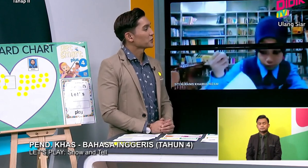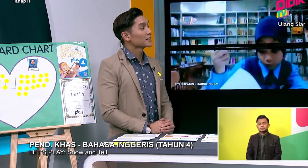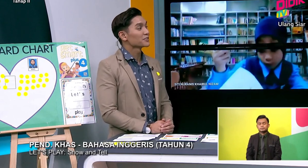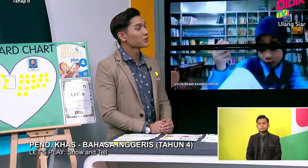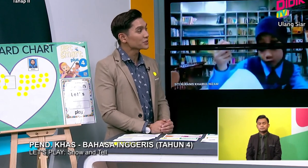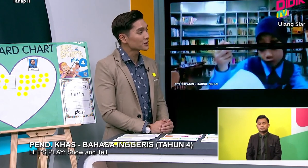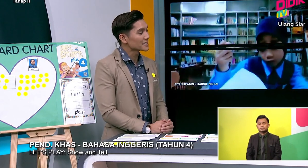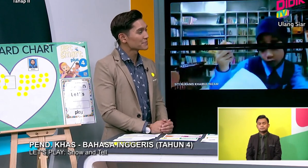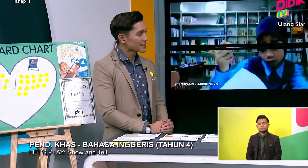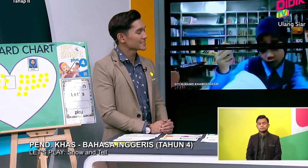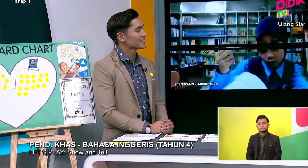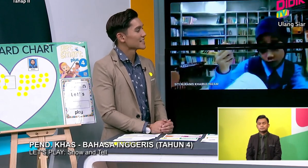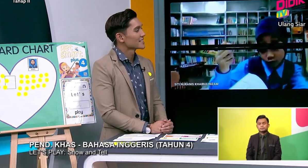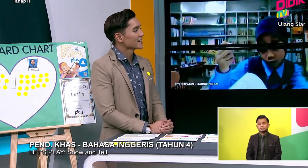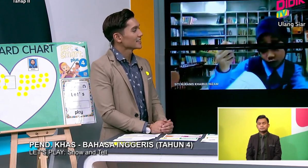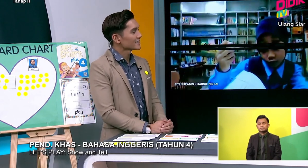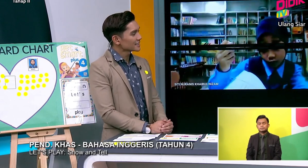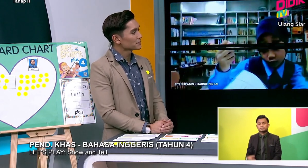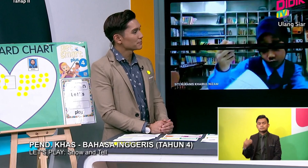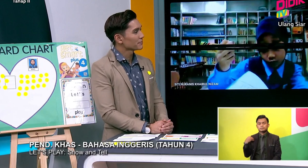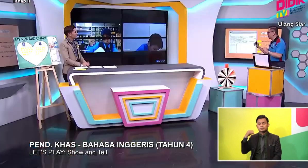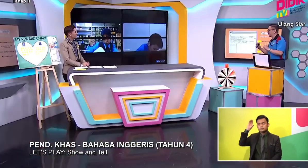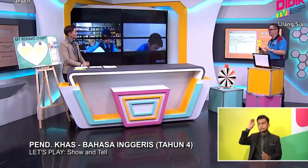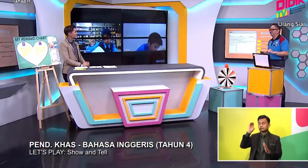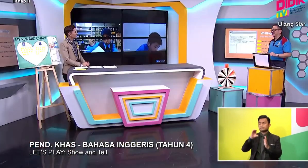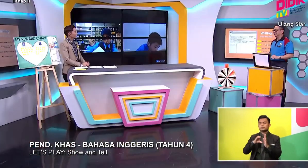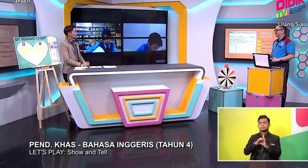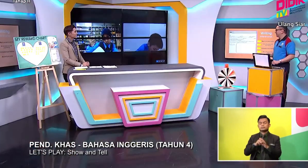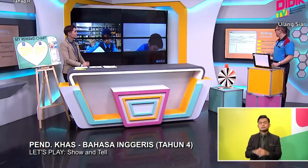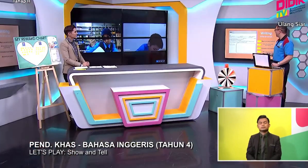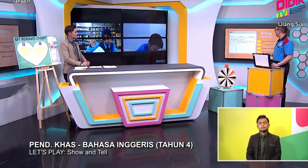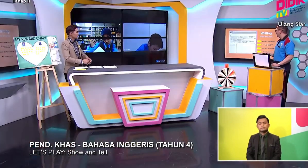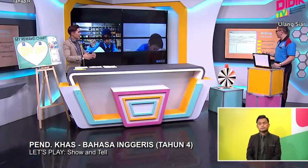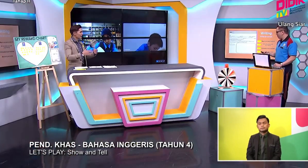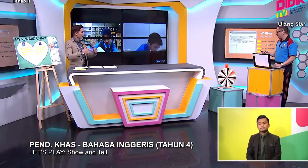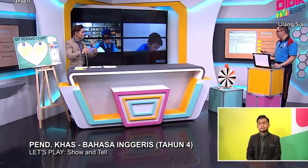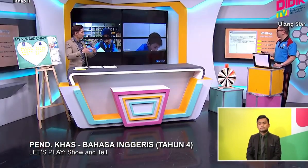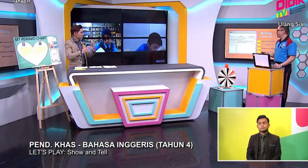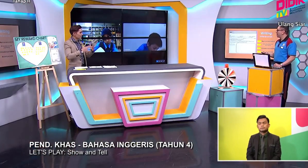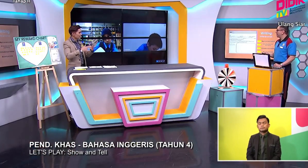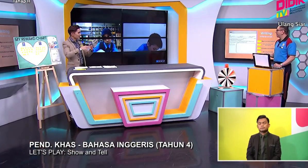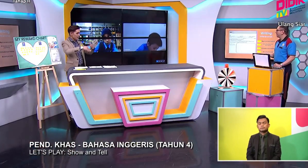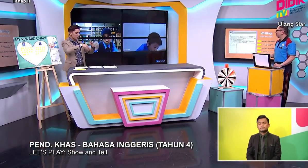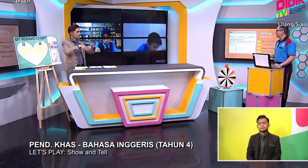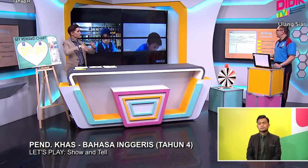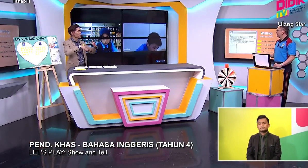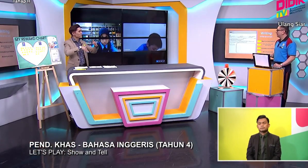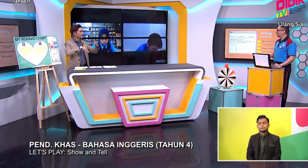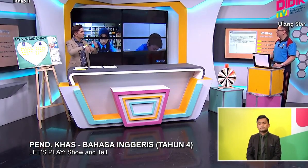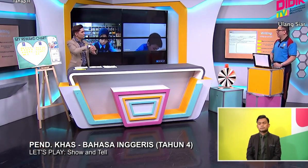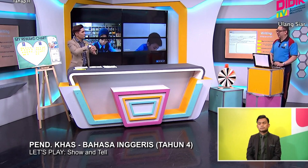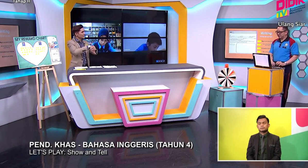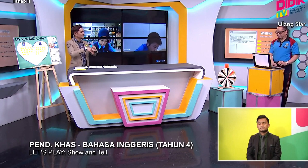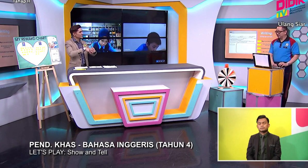And... Oh, there is a photo. There is a picture. Yeah. You can paste your picture here. Yeah. In this picture, I am playing... How do I show